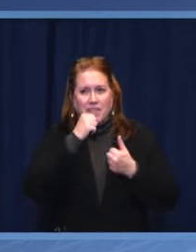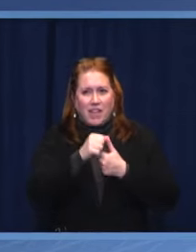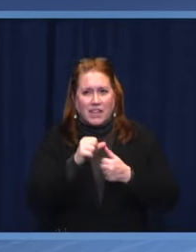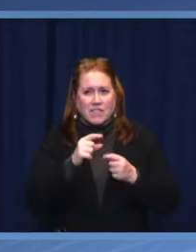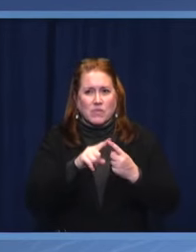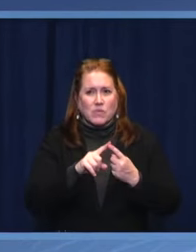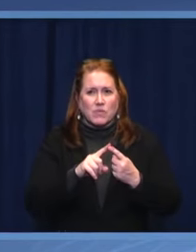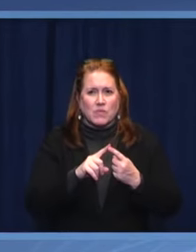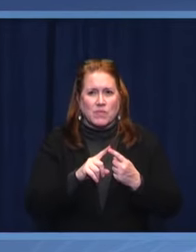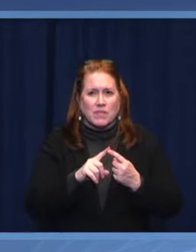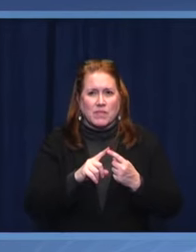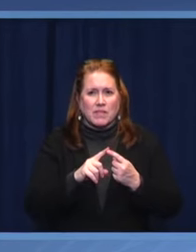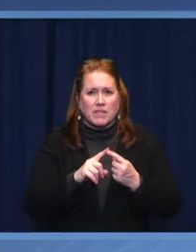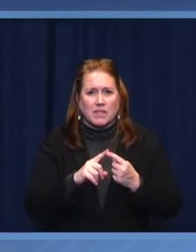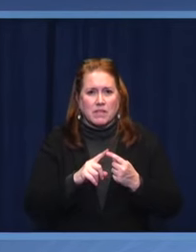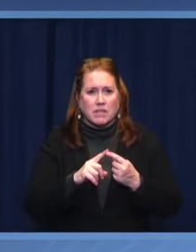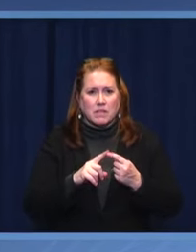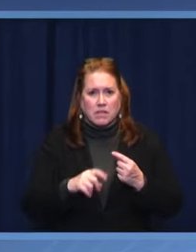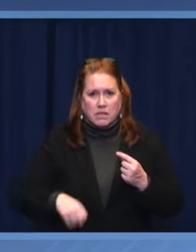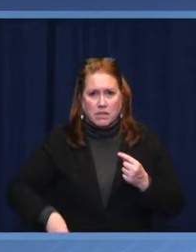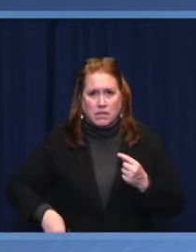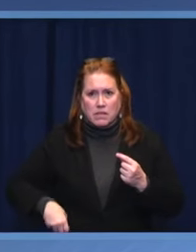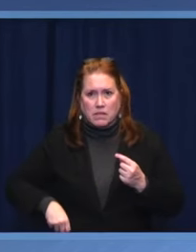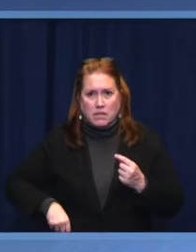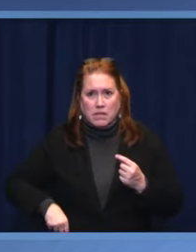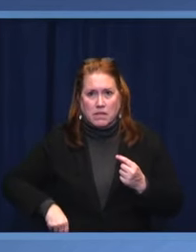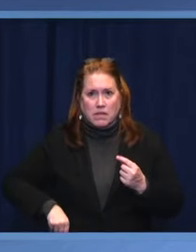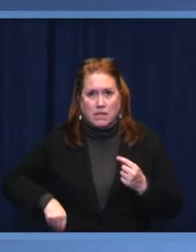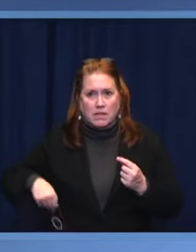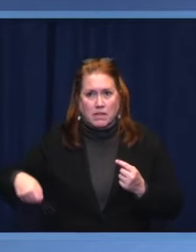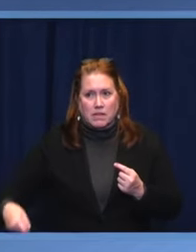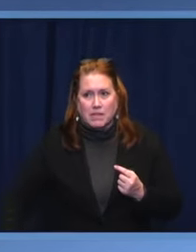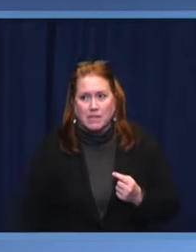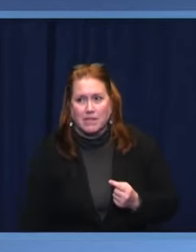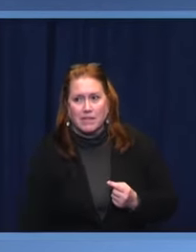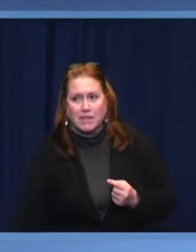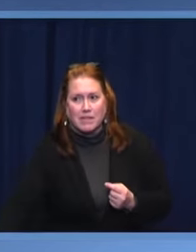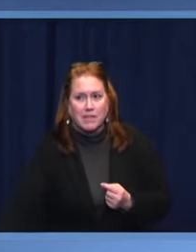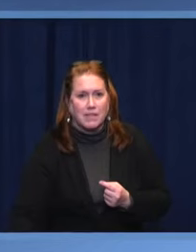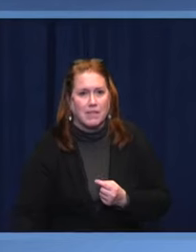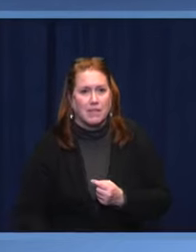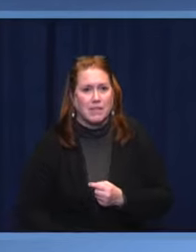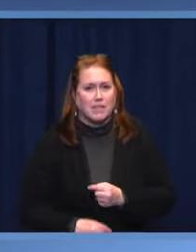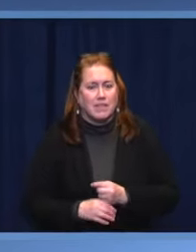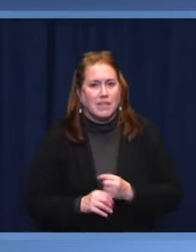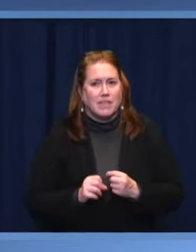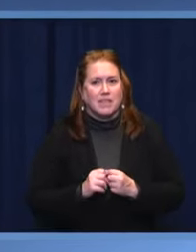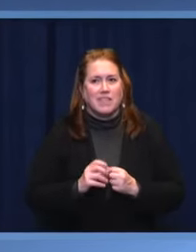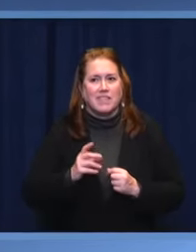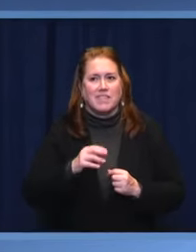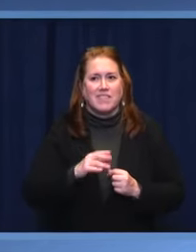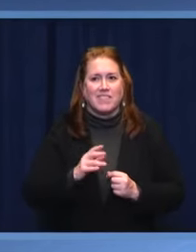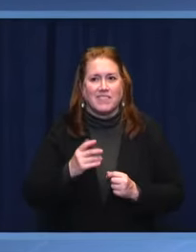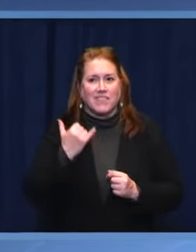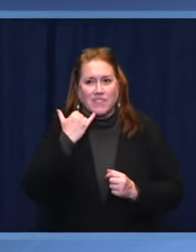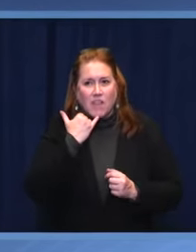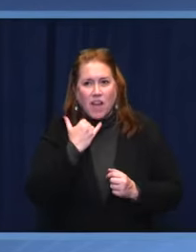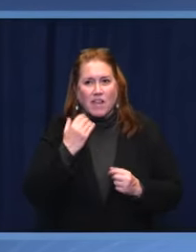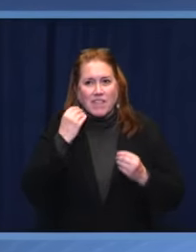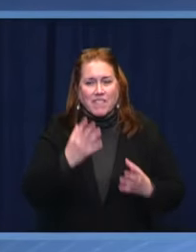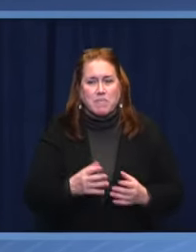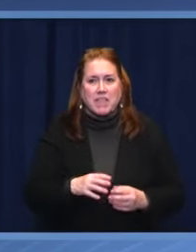companies demanding better ways to counter the spread of false narratives that could